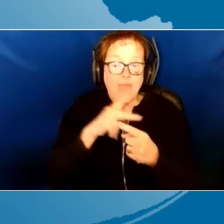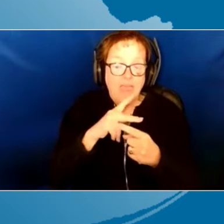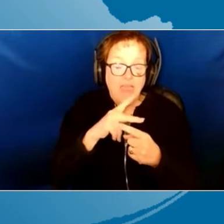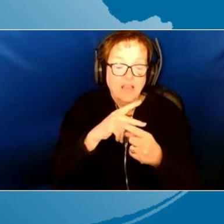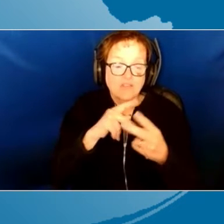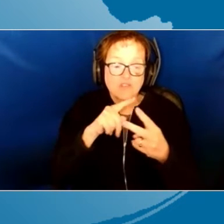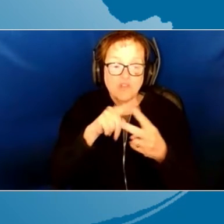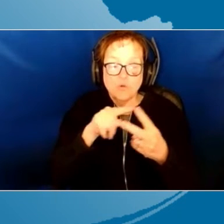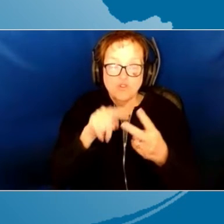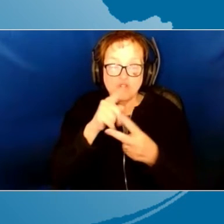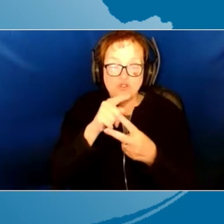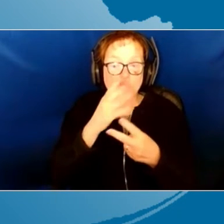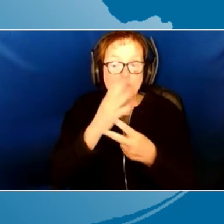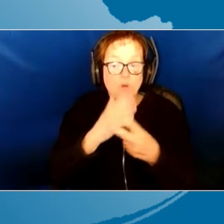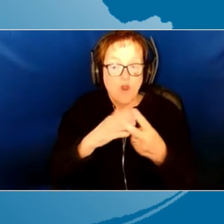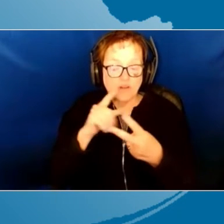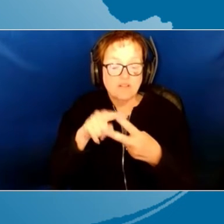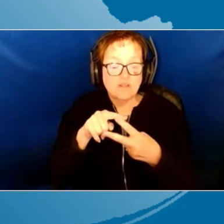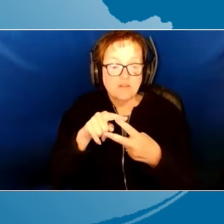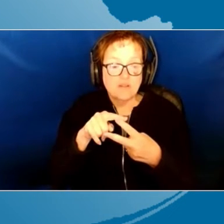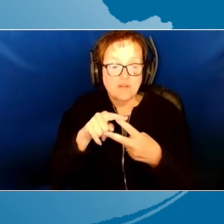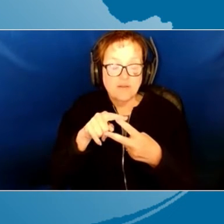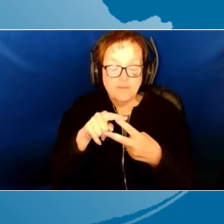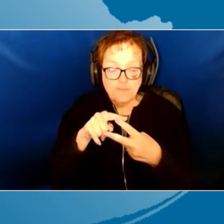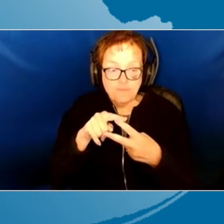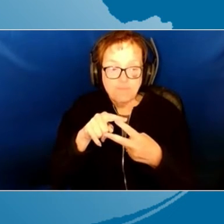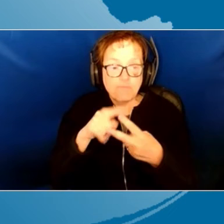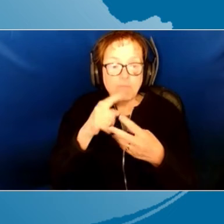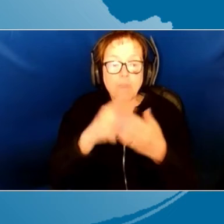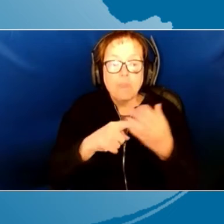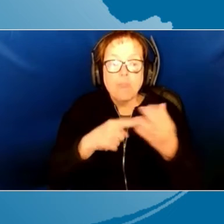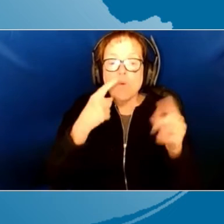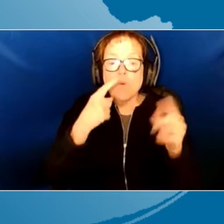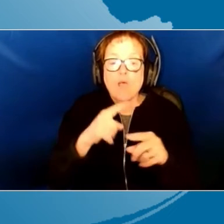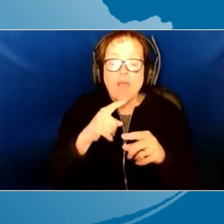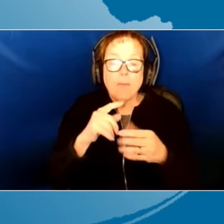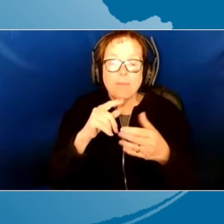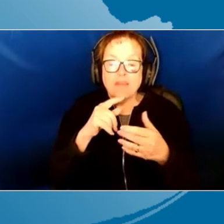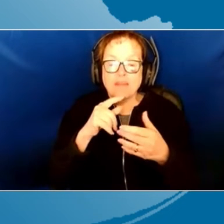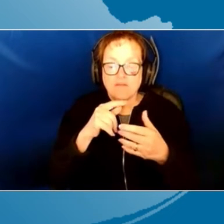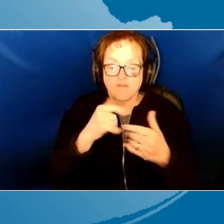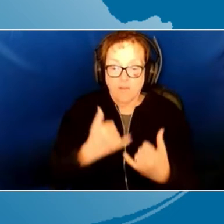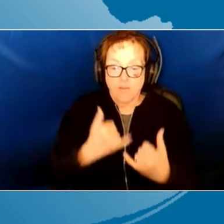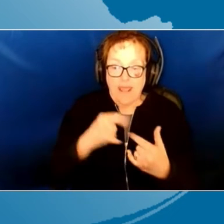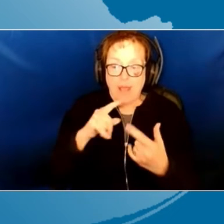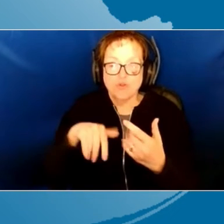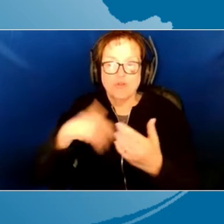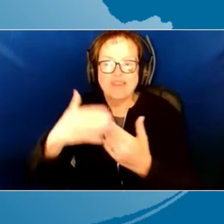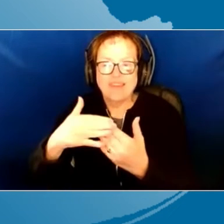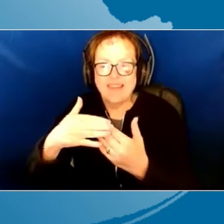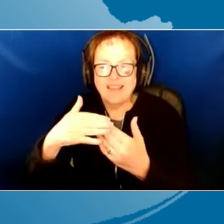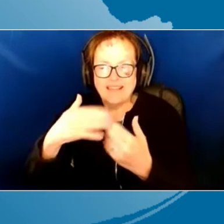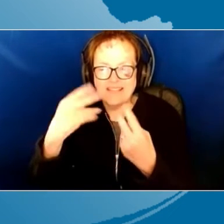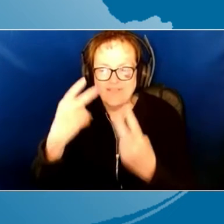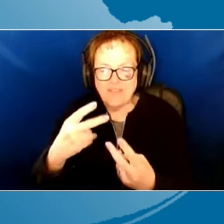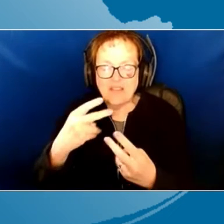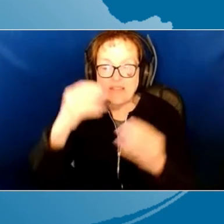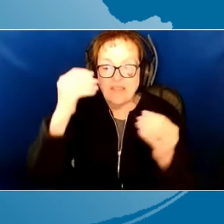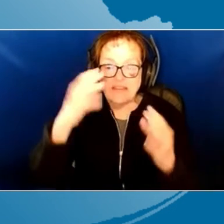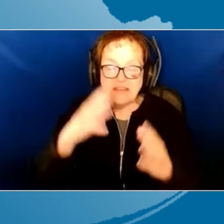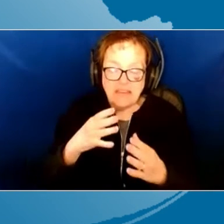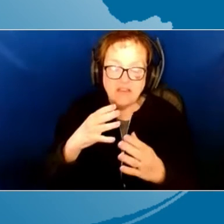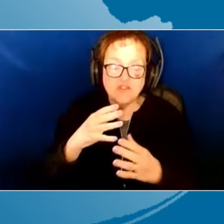-part joint plan. Part one, what's going to happen between the visits? What's the teacher, the child care provider,